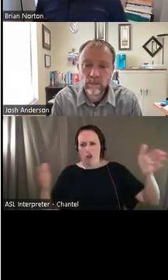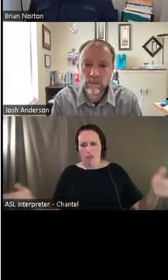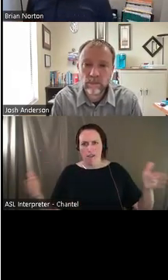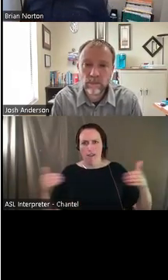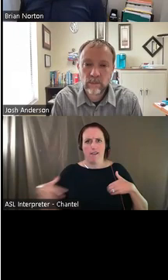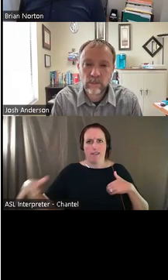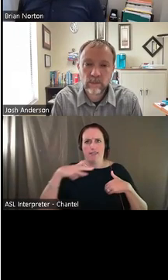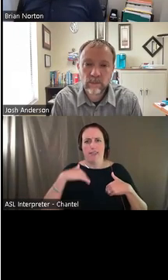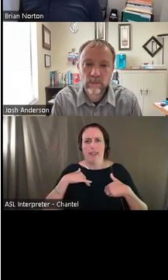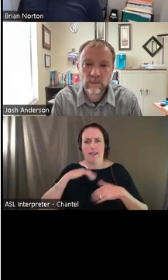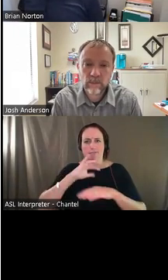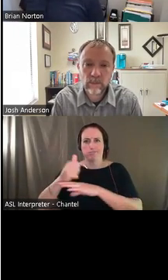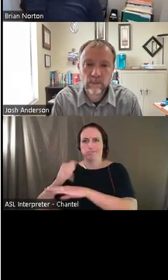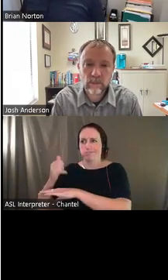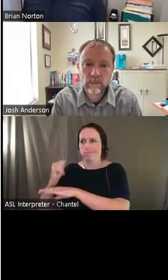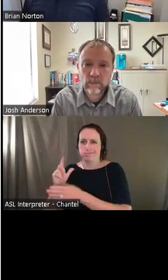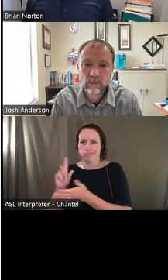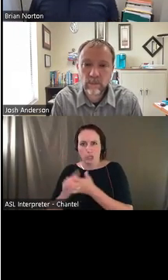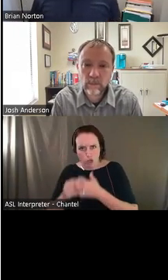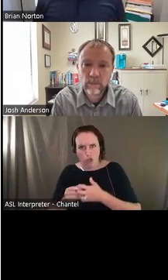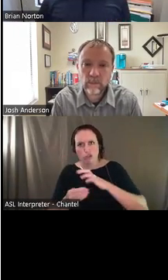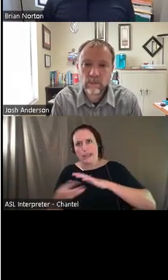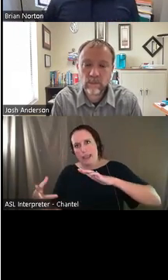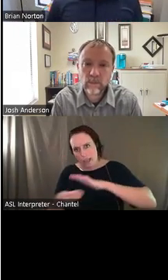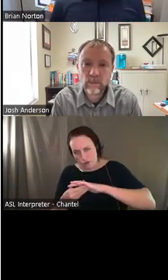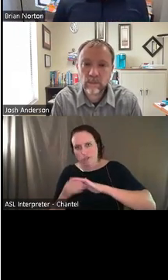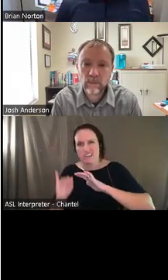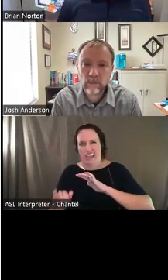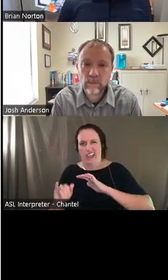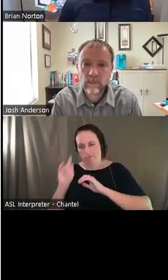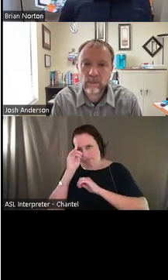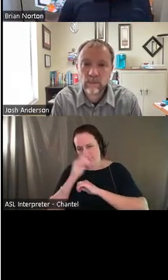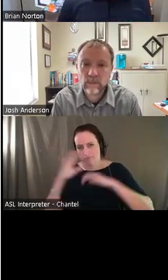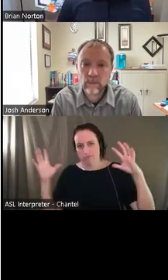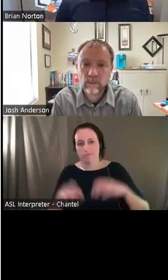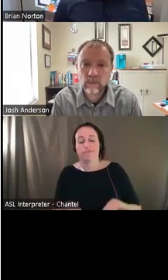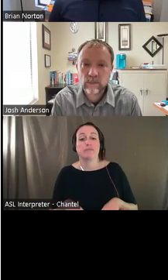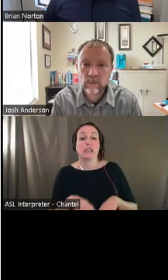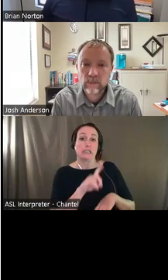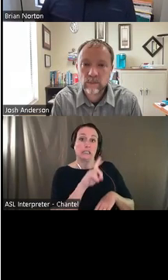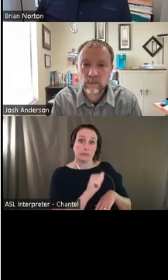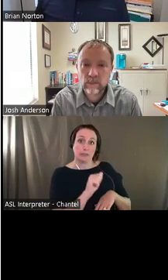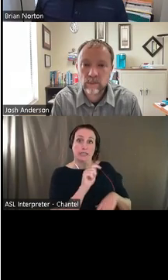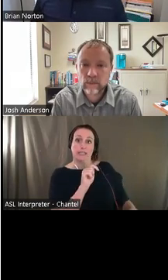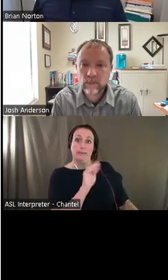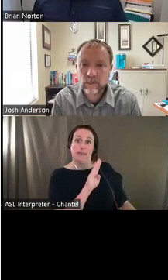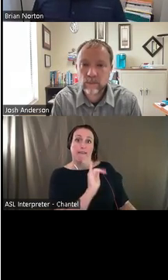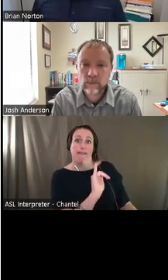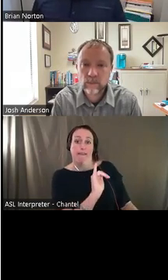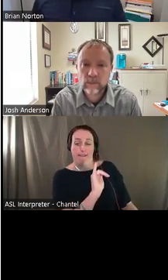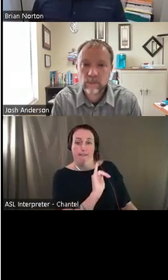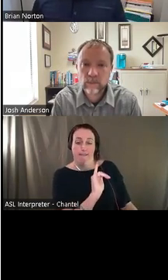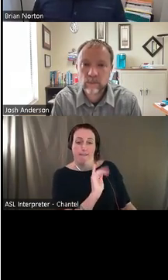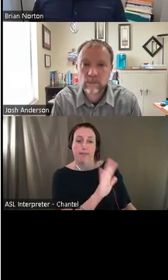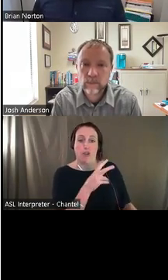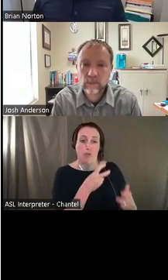materials together for folks. The person's disability is a traumatic brain injury. And the problem they're having